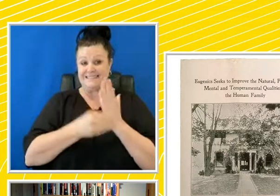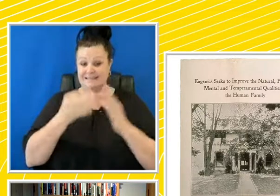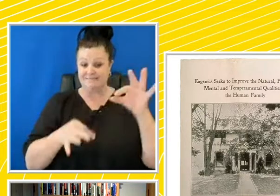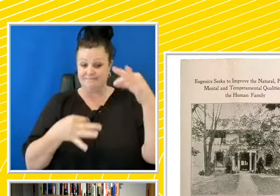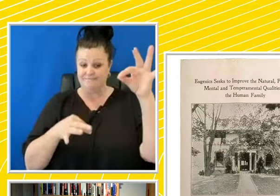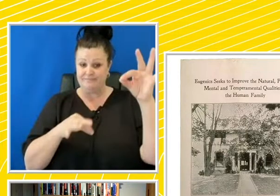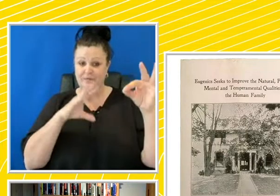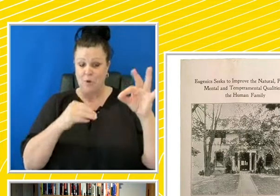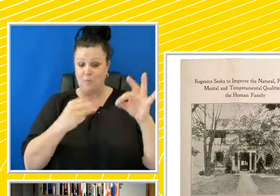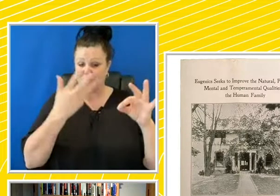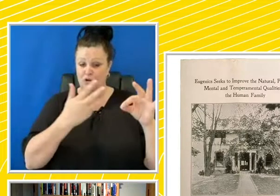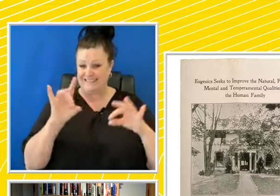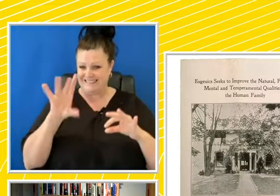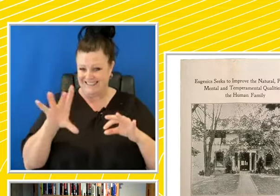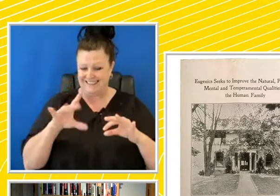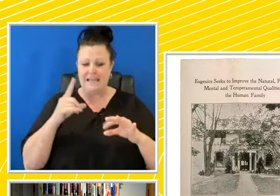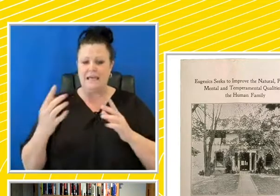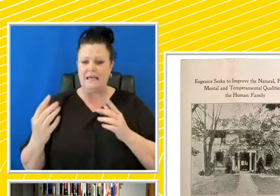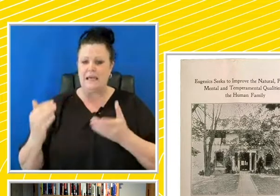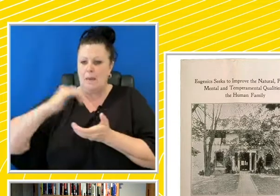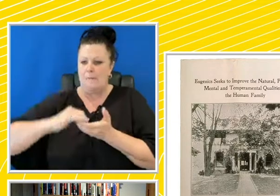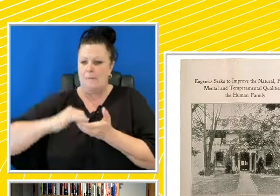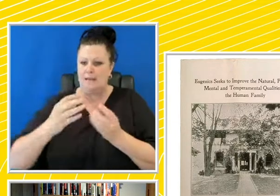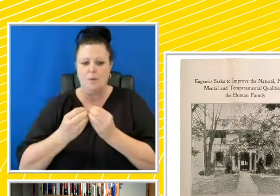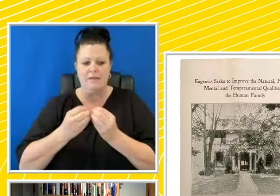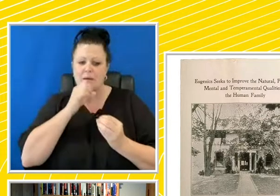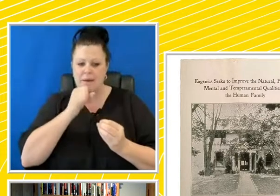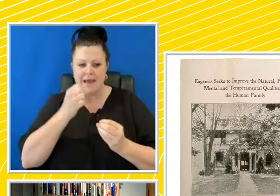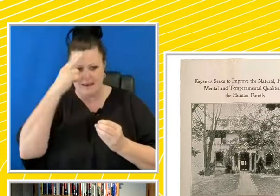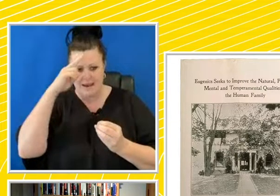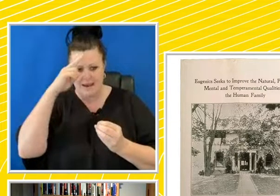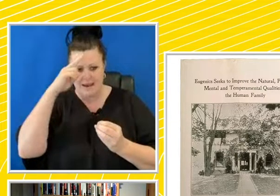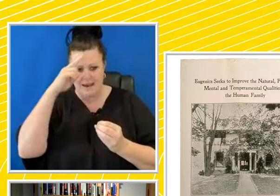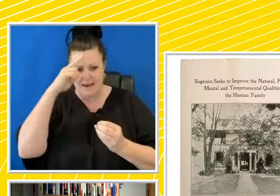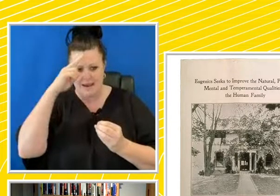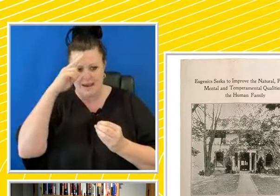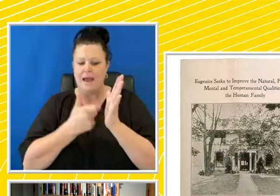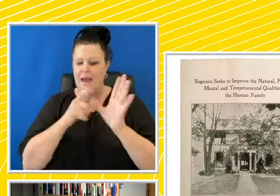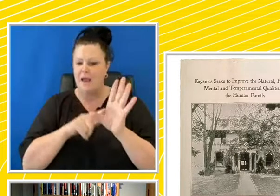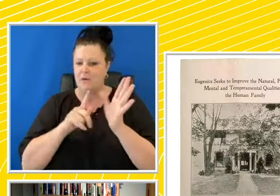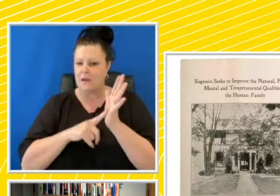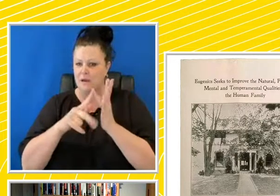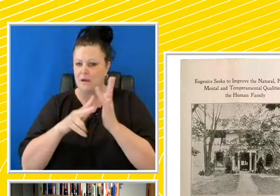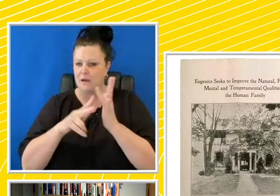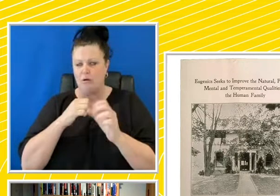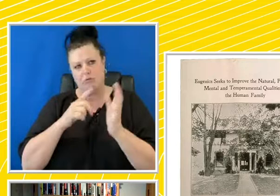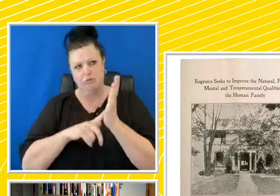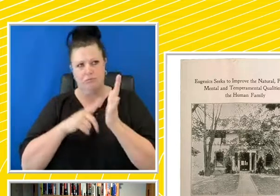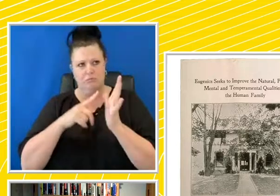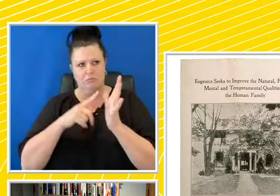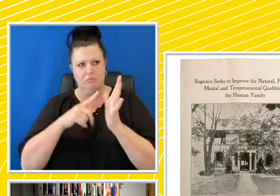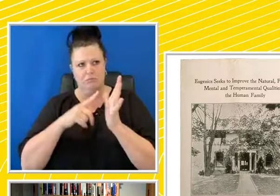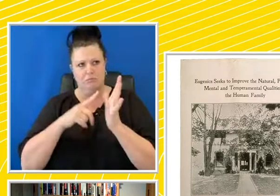He partnered up with a man called Harry Lachlan. And I've just summarised some of this content. But